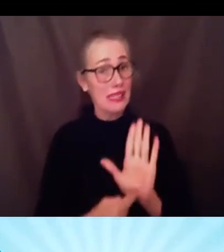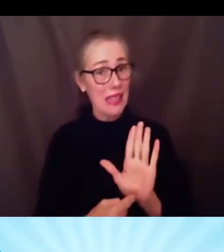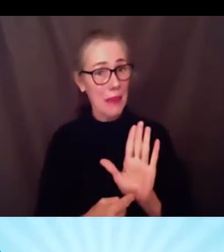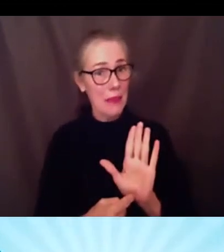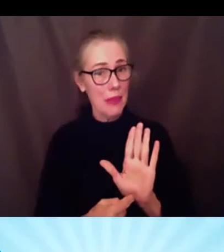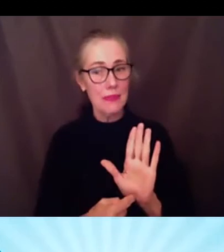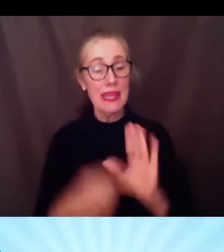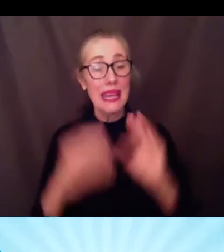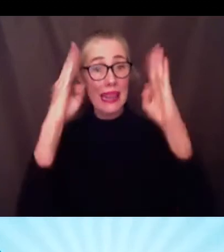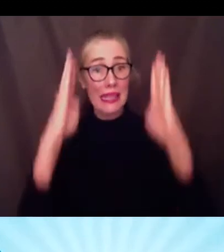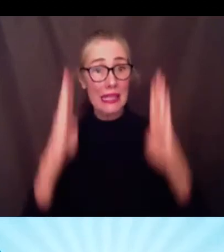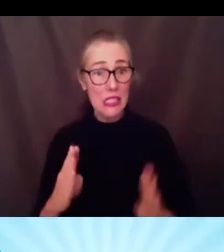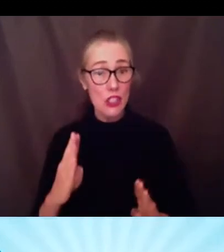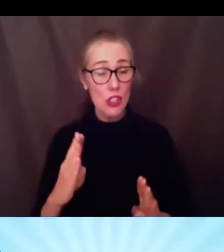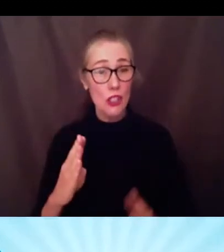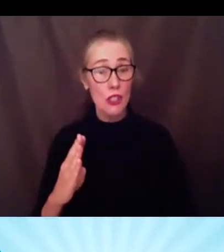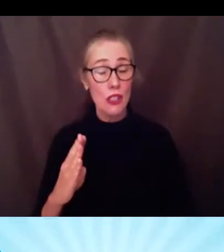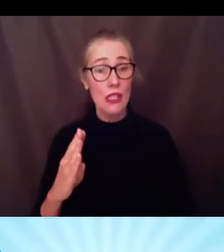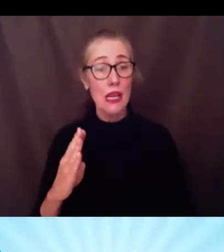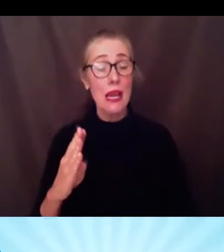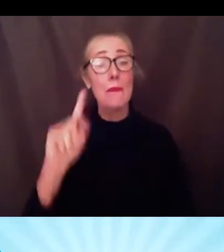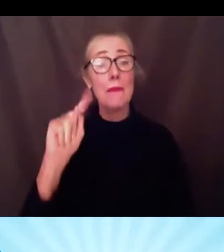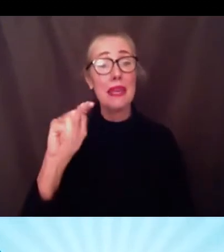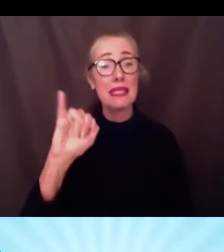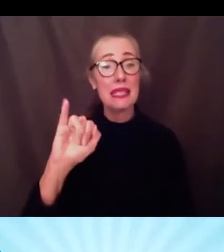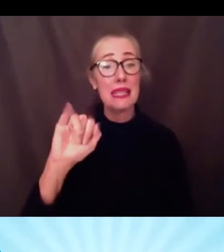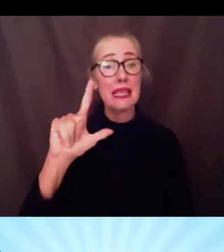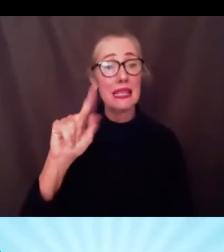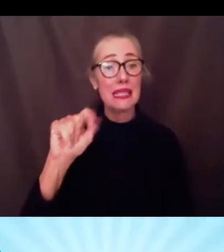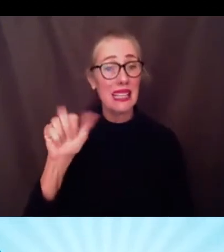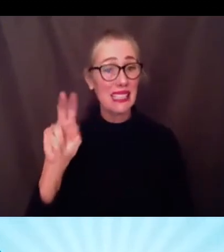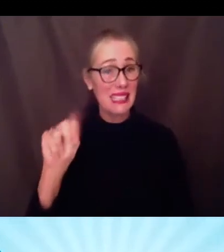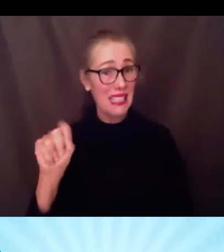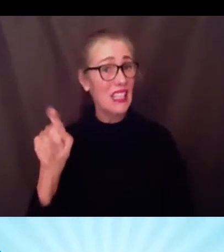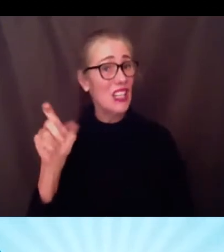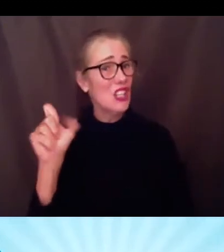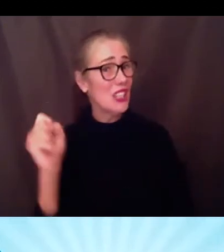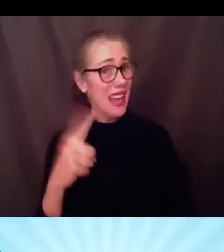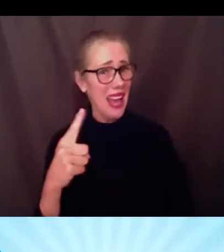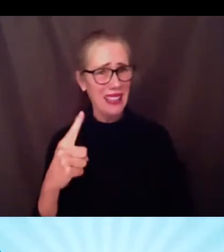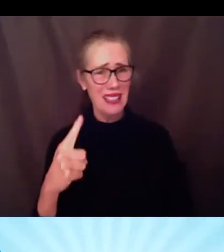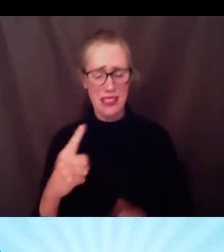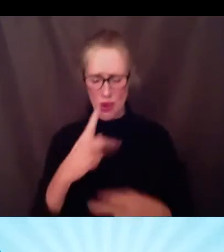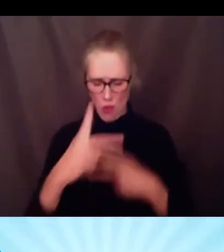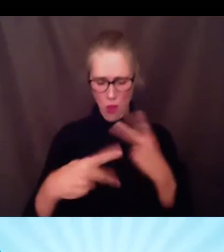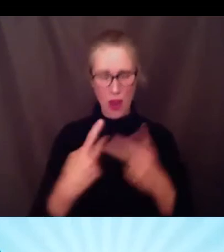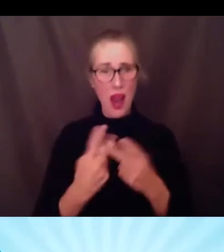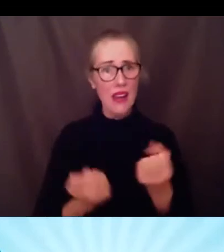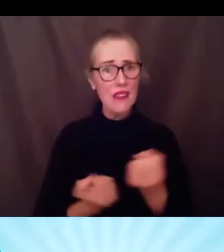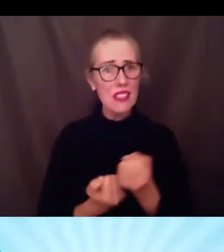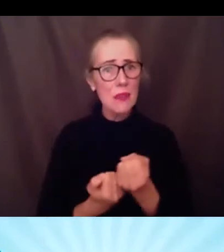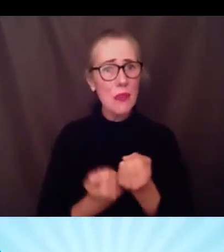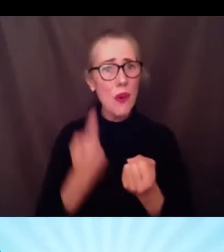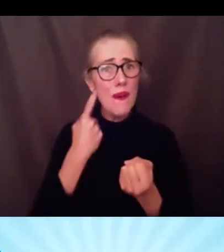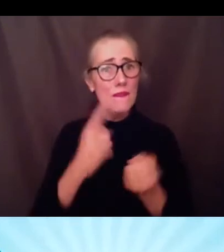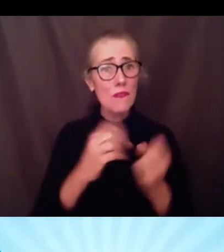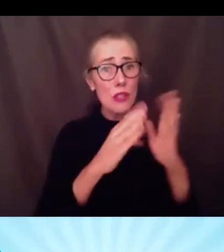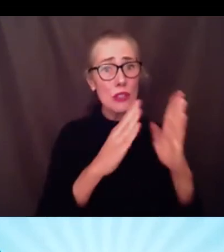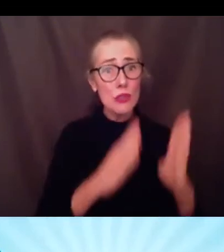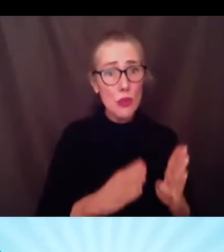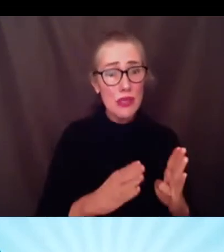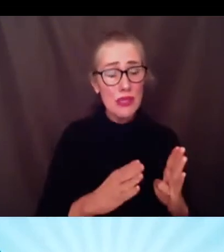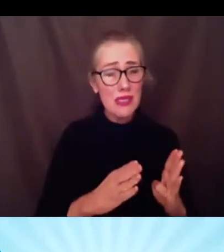systems will be available to the students and the teachers and i like us to think about that